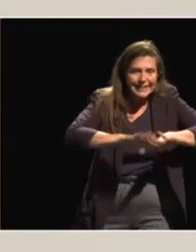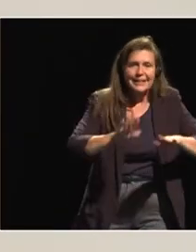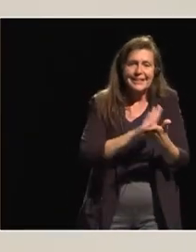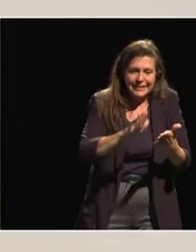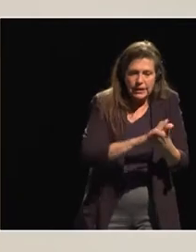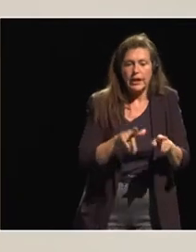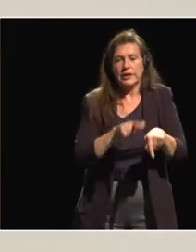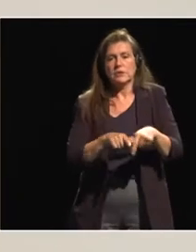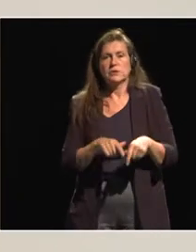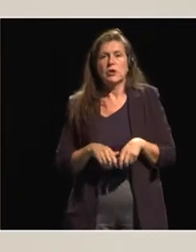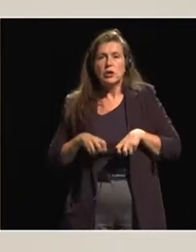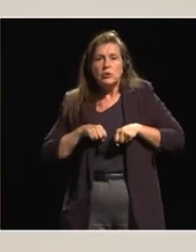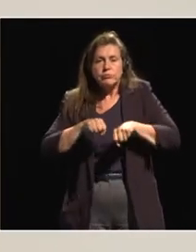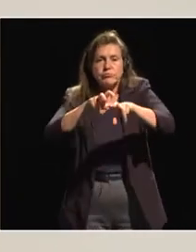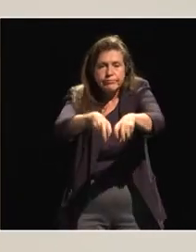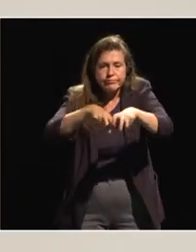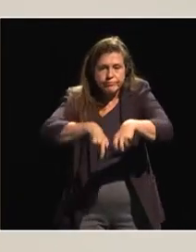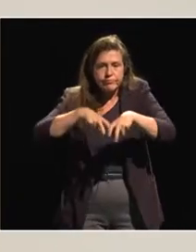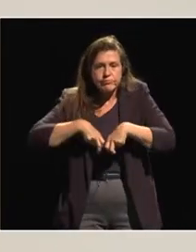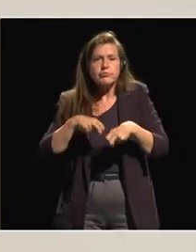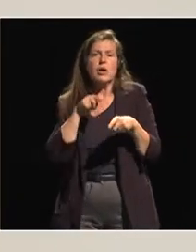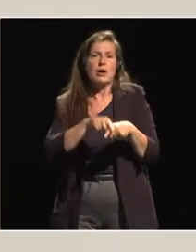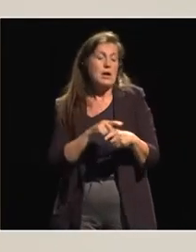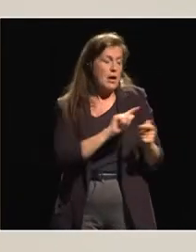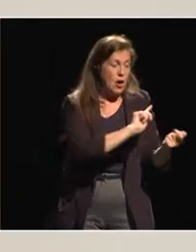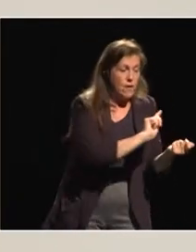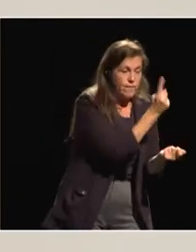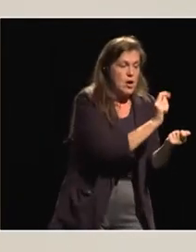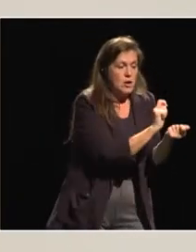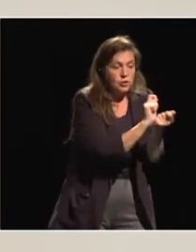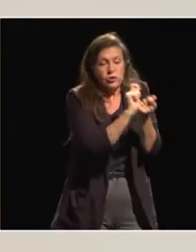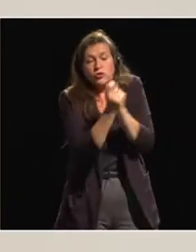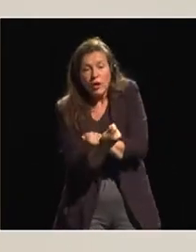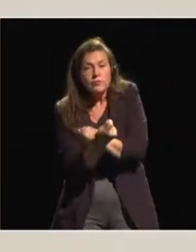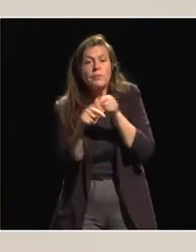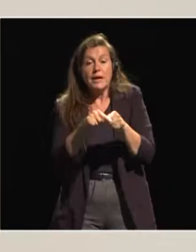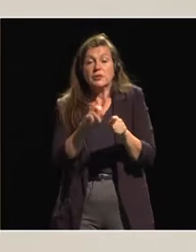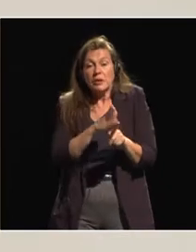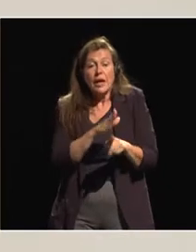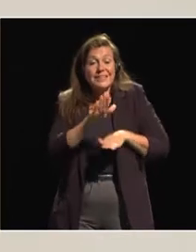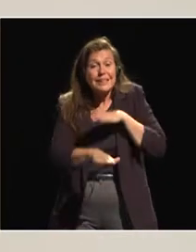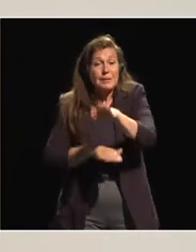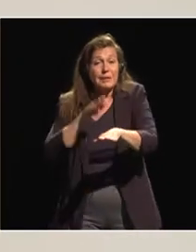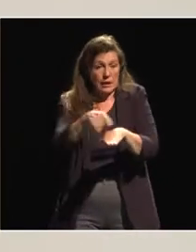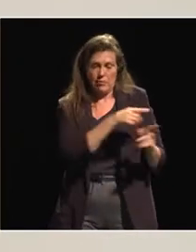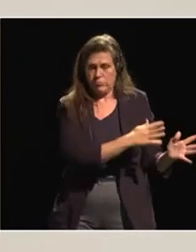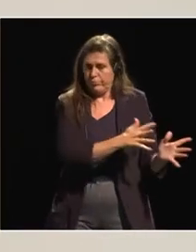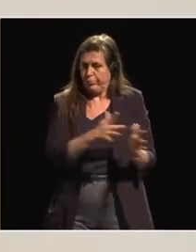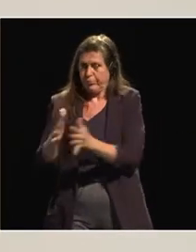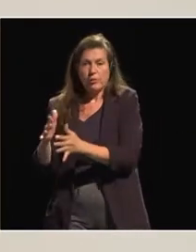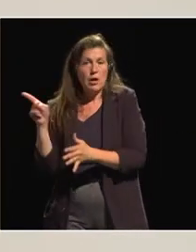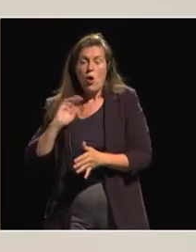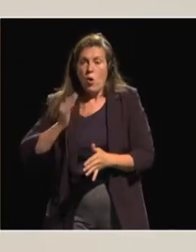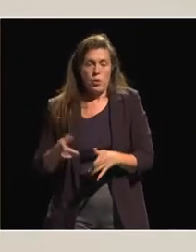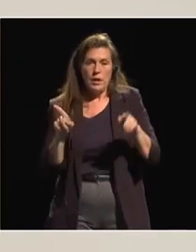chain from growing the land to growing the crops, harvesting, and